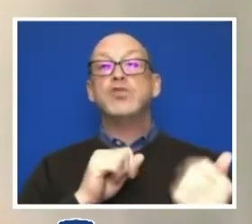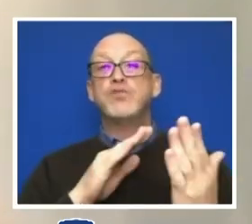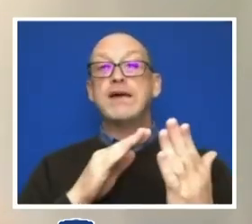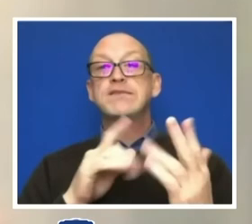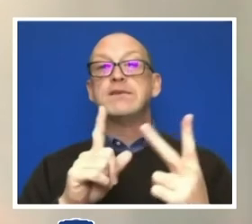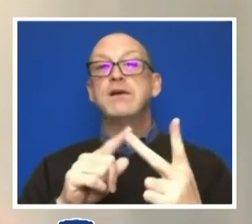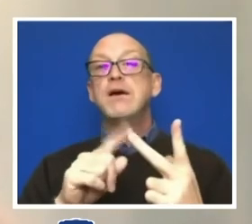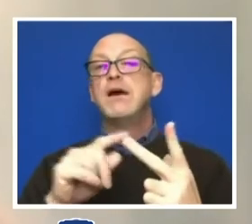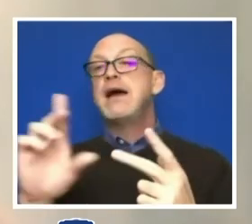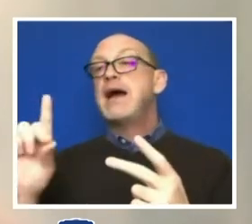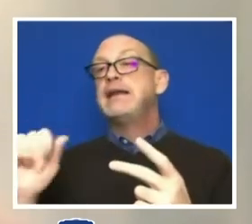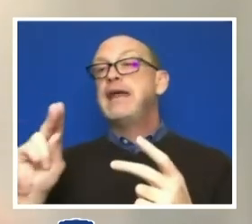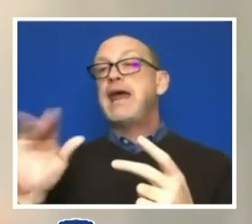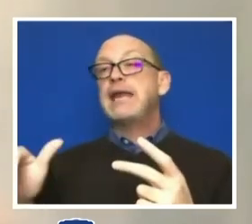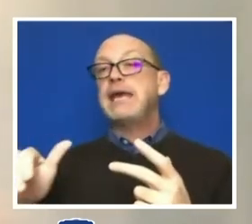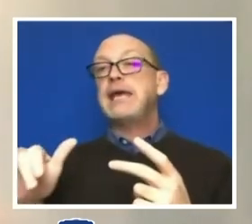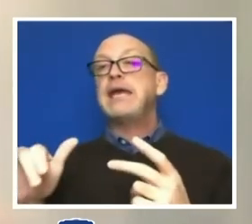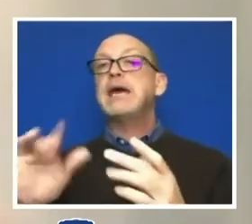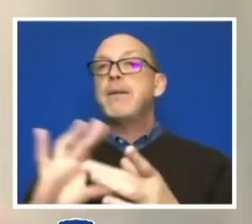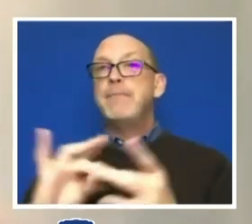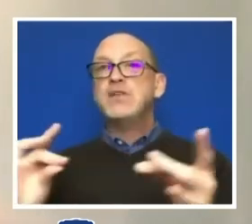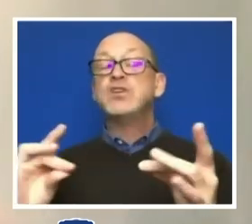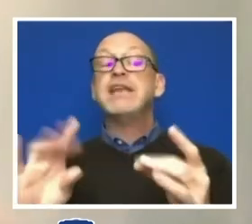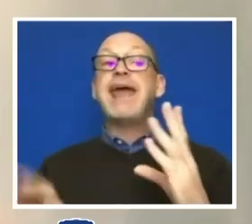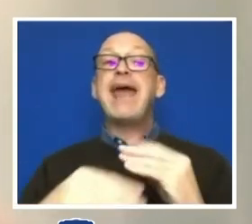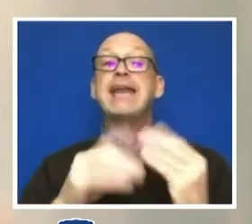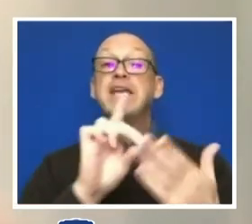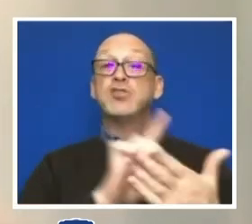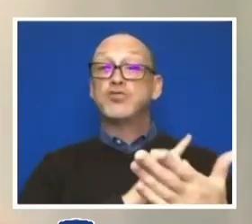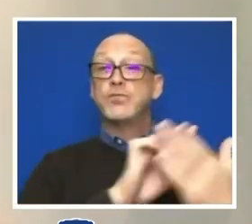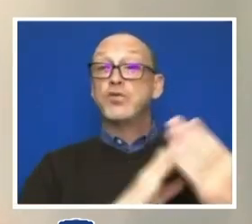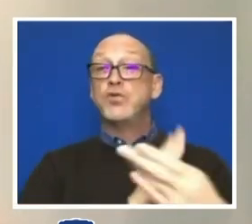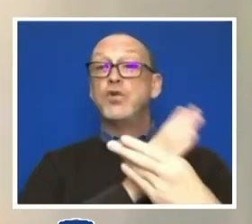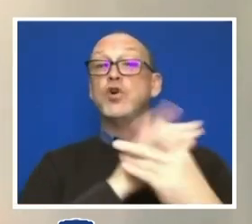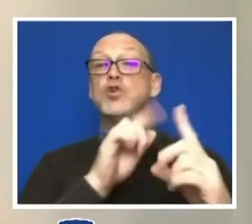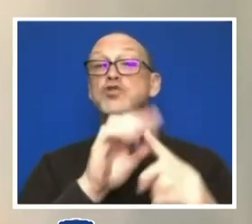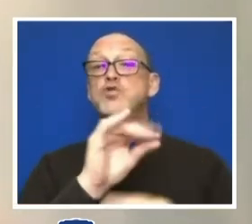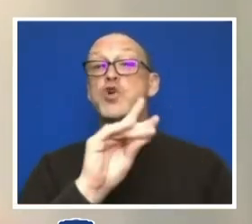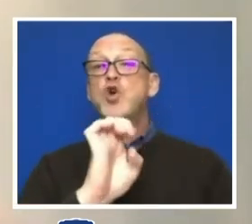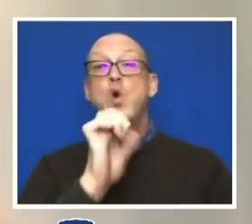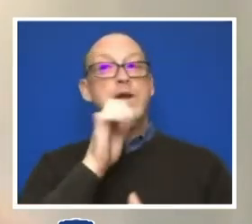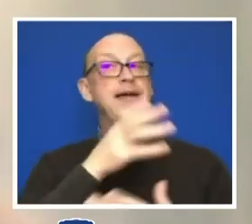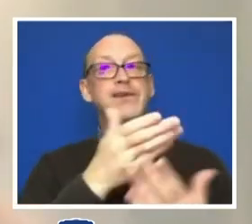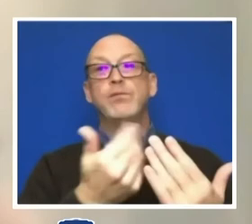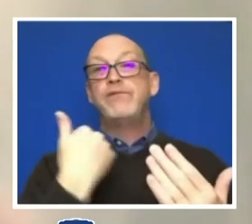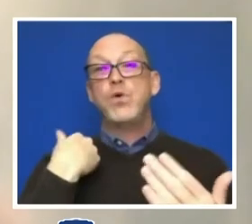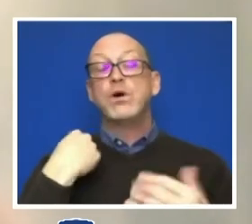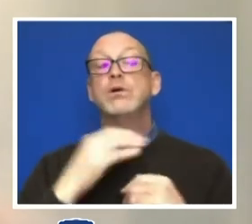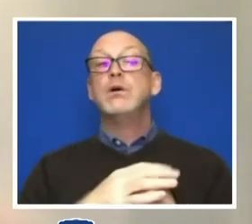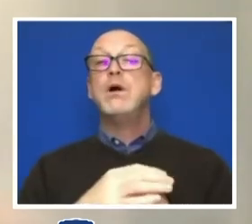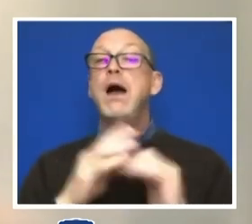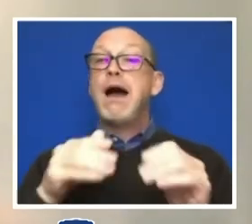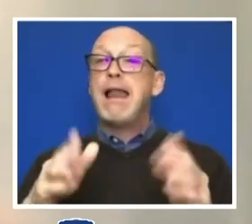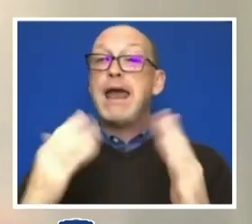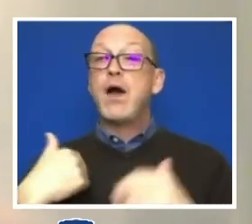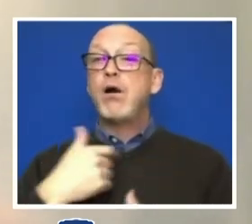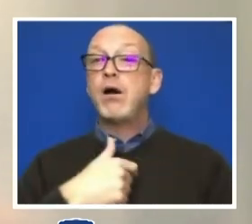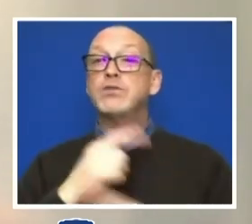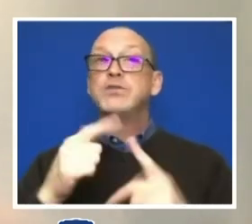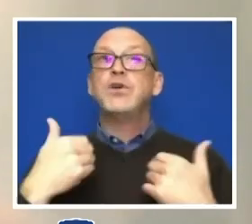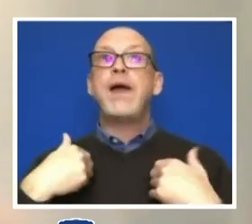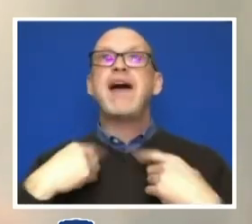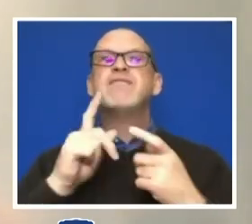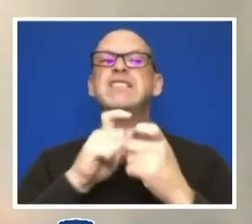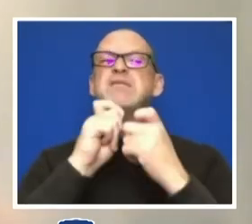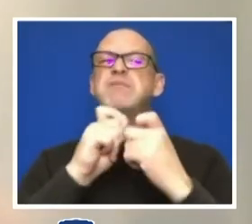as Danny mentioned, adding discriminatory harassment to the code, which was not previously in the code. That allows us to have a very detailed